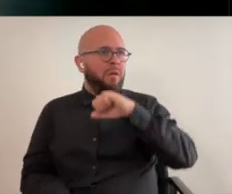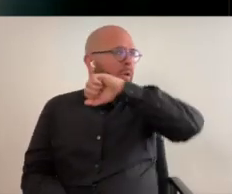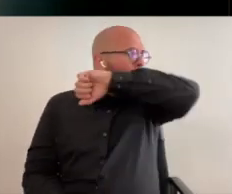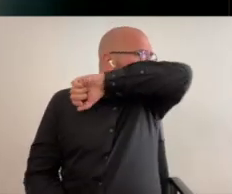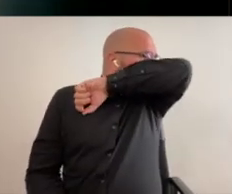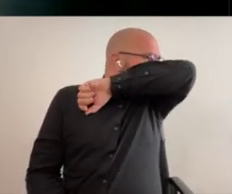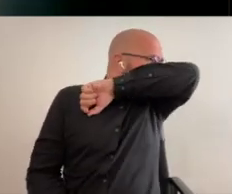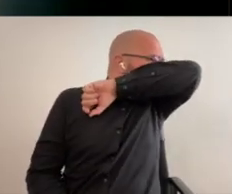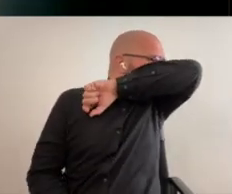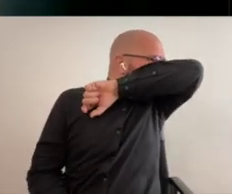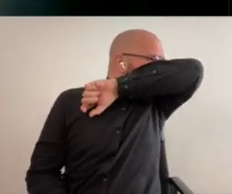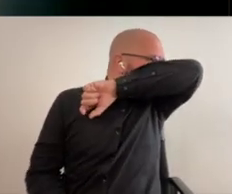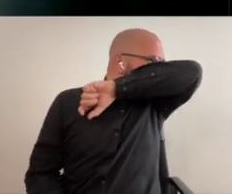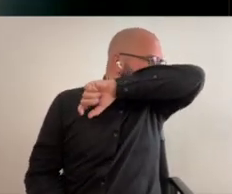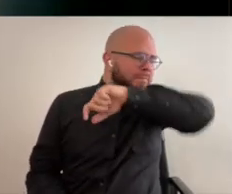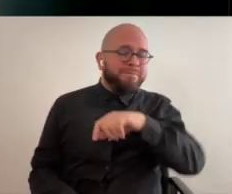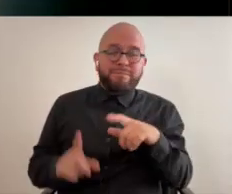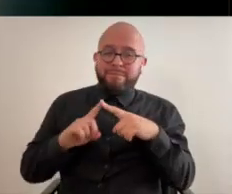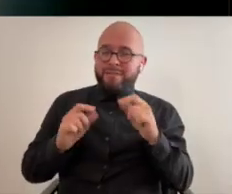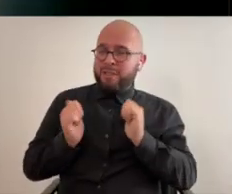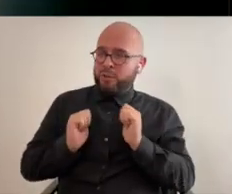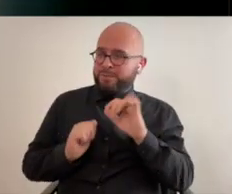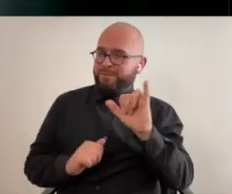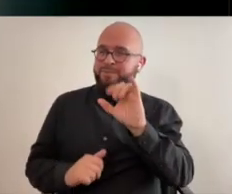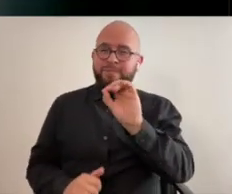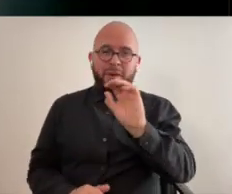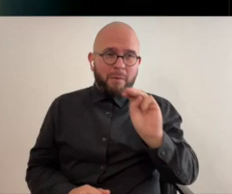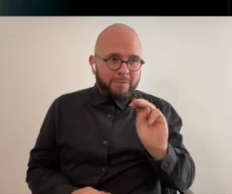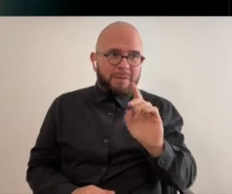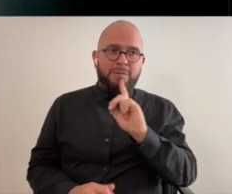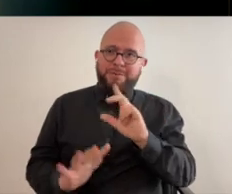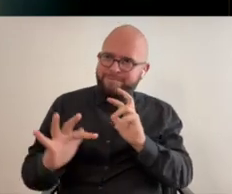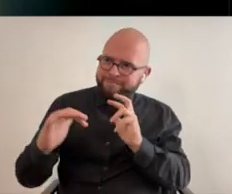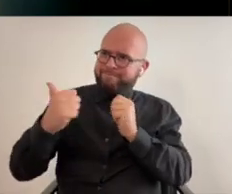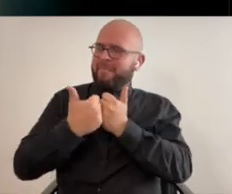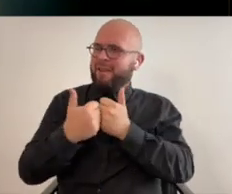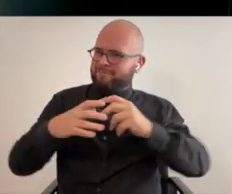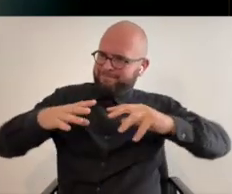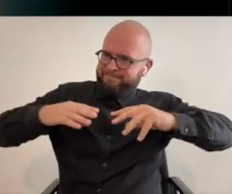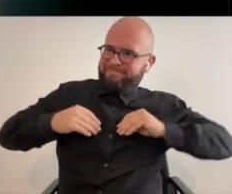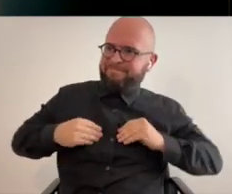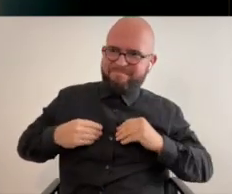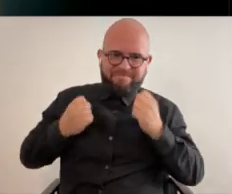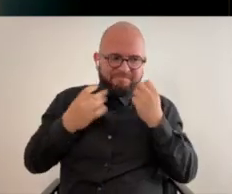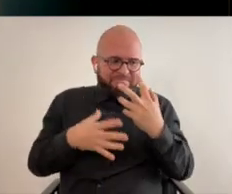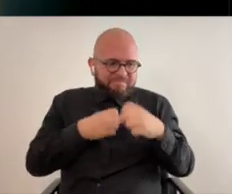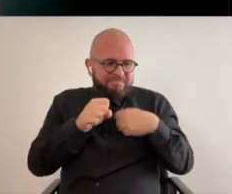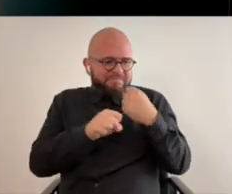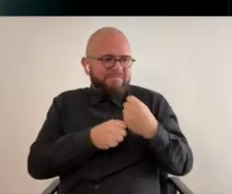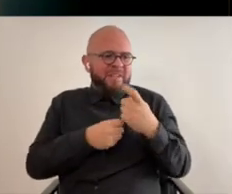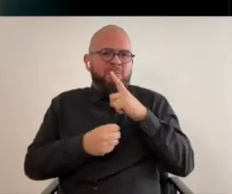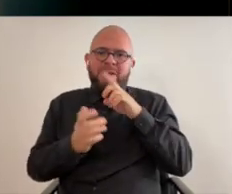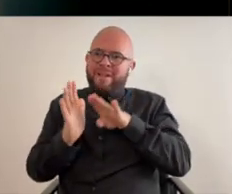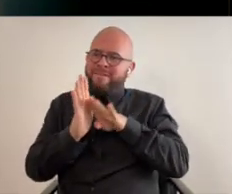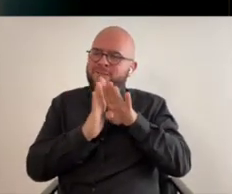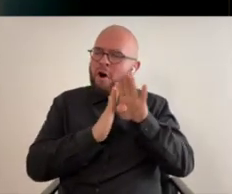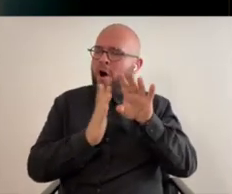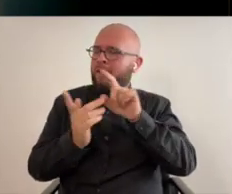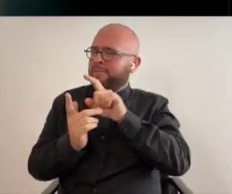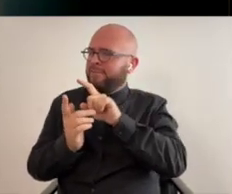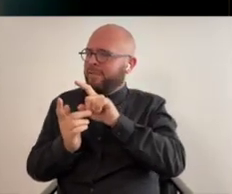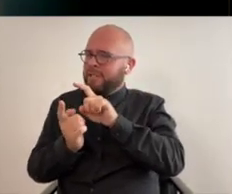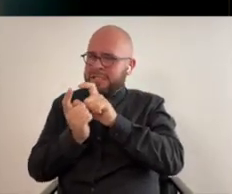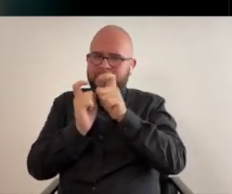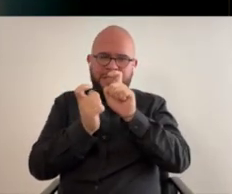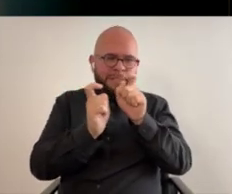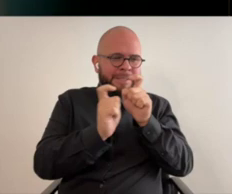so to see to see a show like opulent mobility take on that challenge for many different